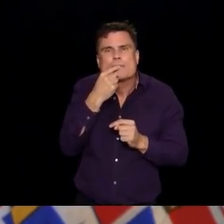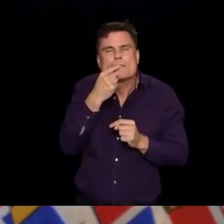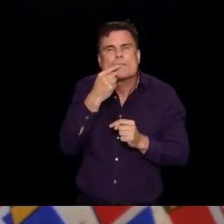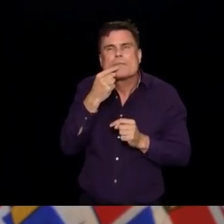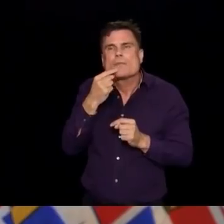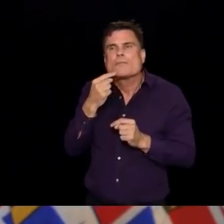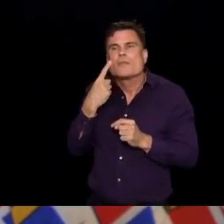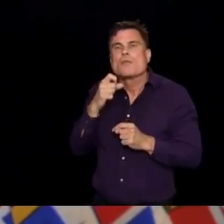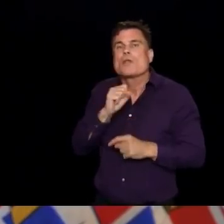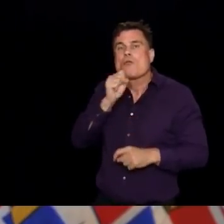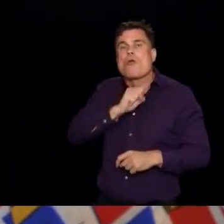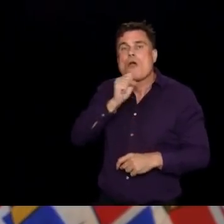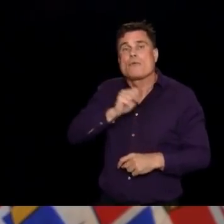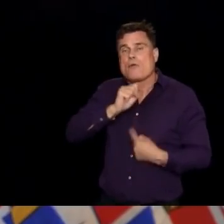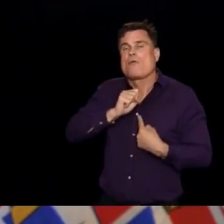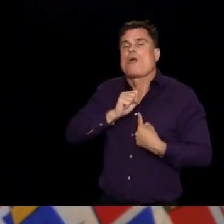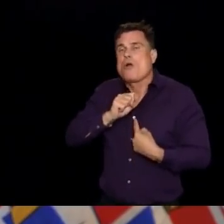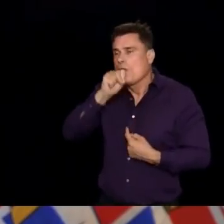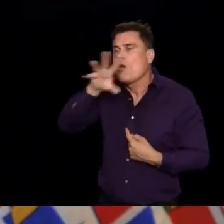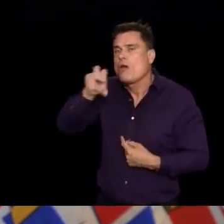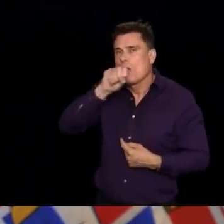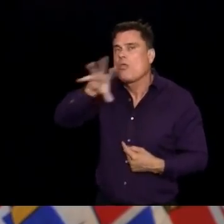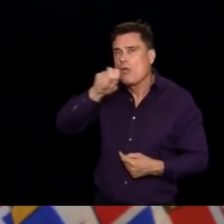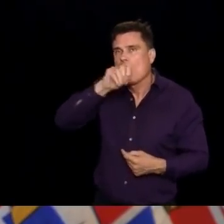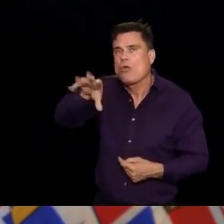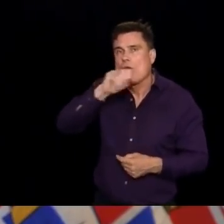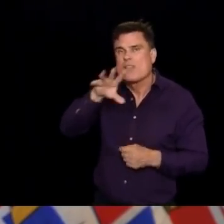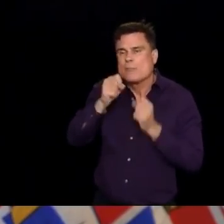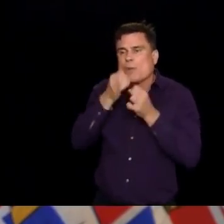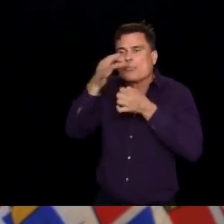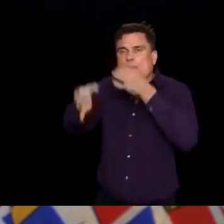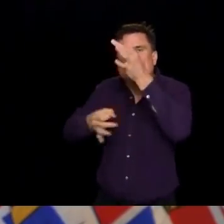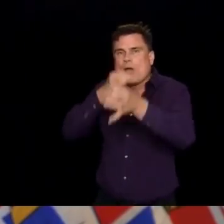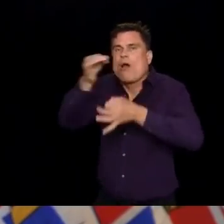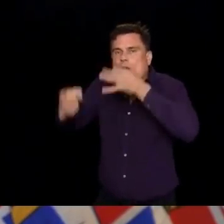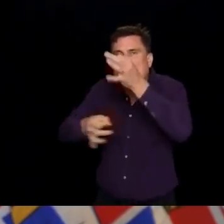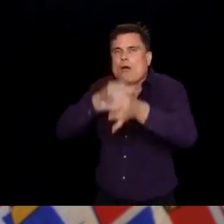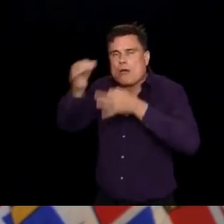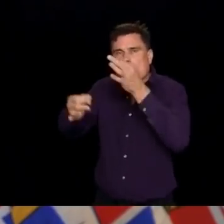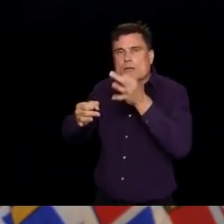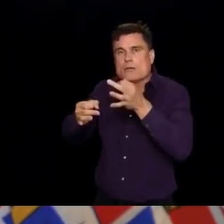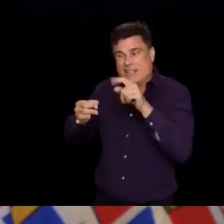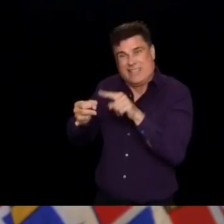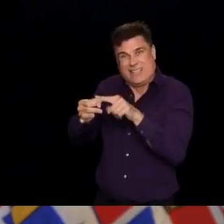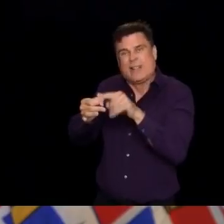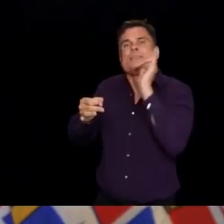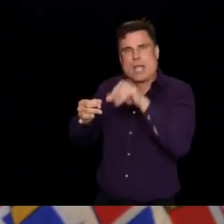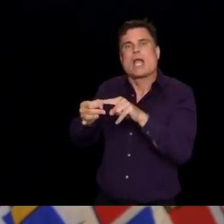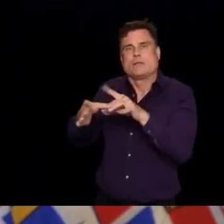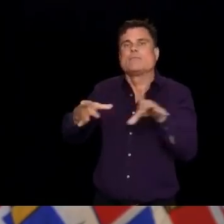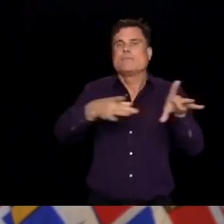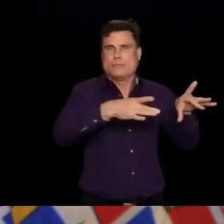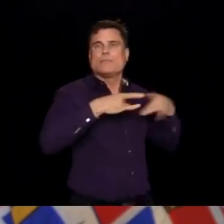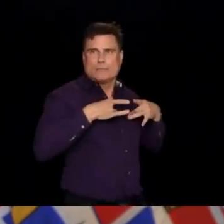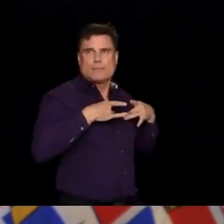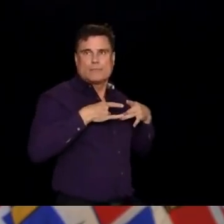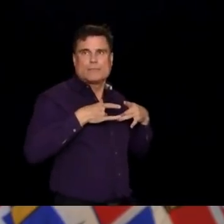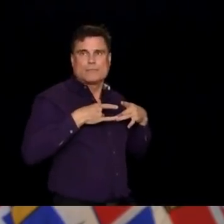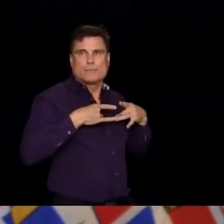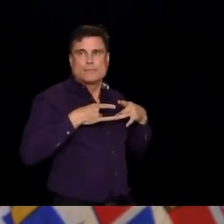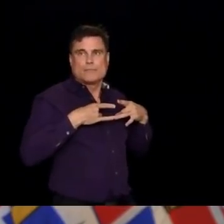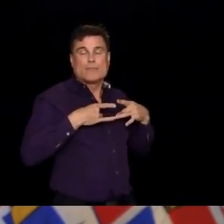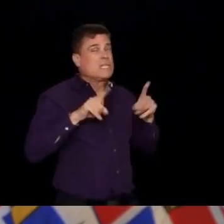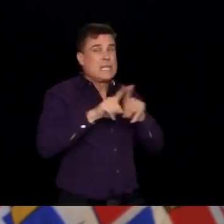virus needs to stay alive is a bit more for some of these viruses like influenza and COVID.